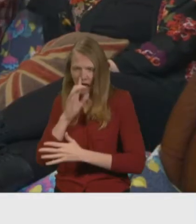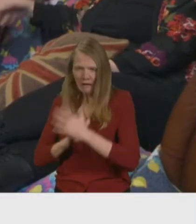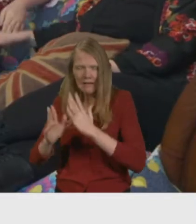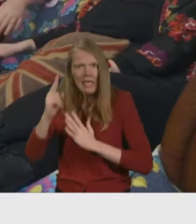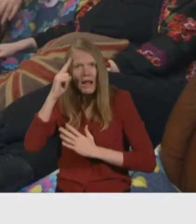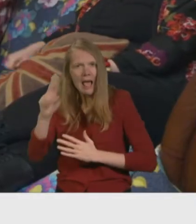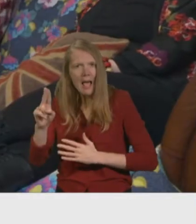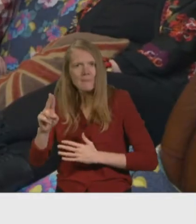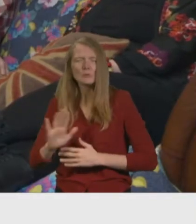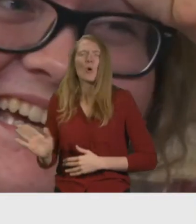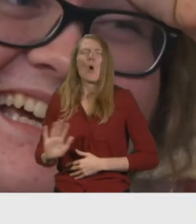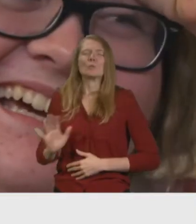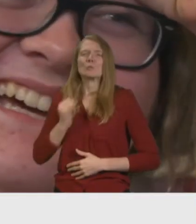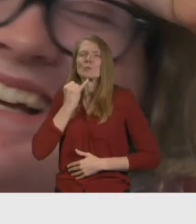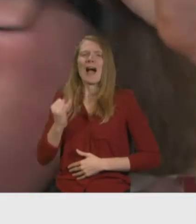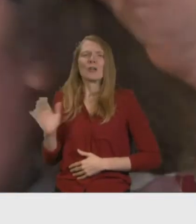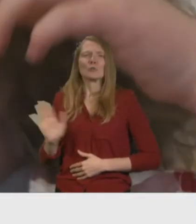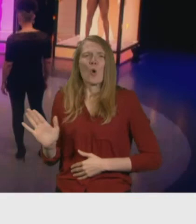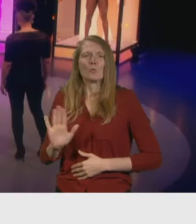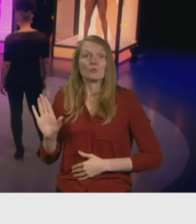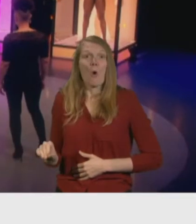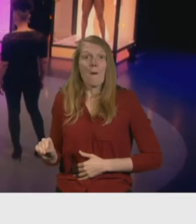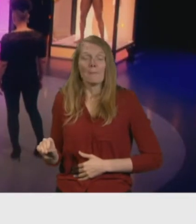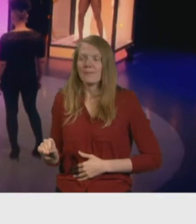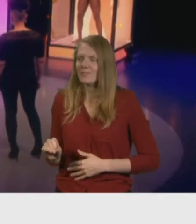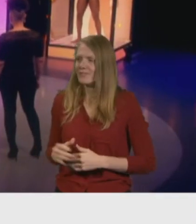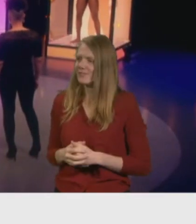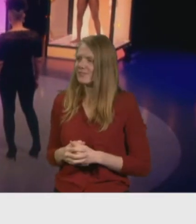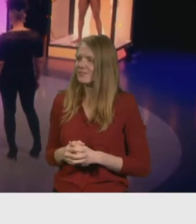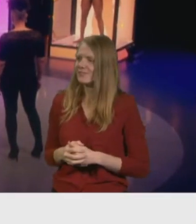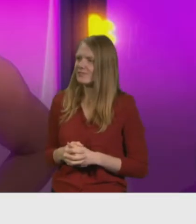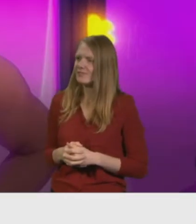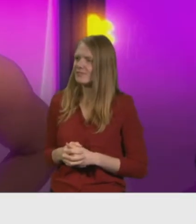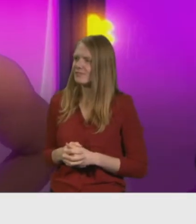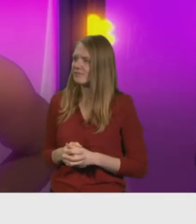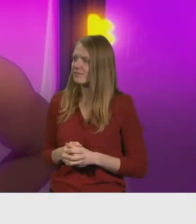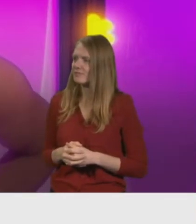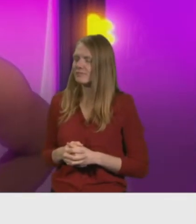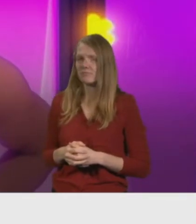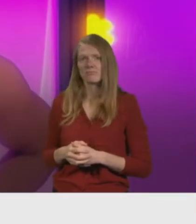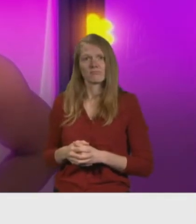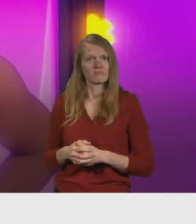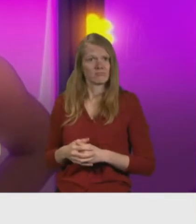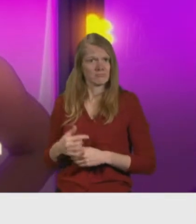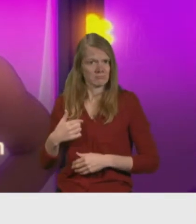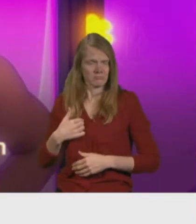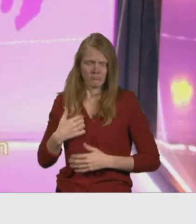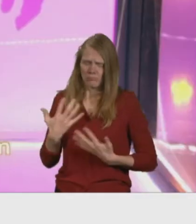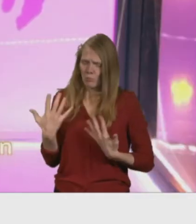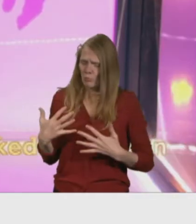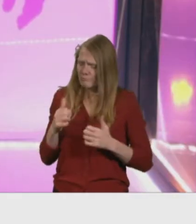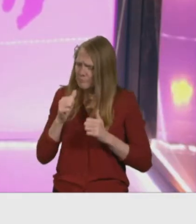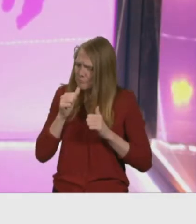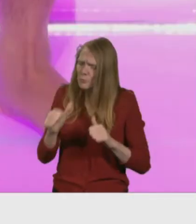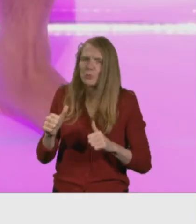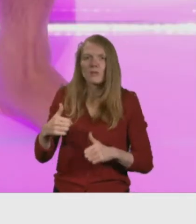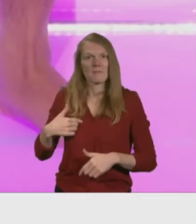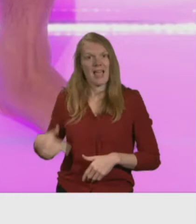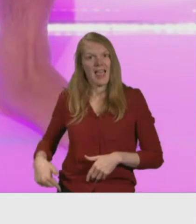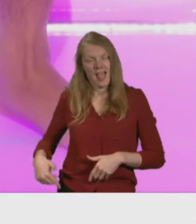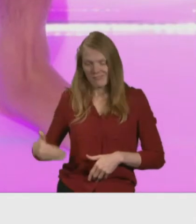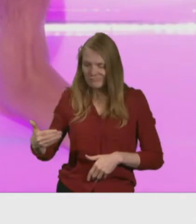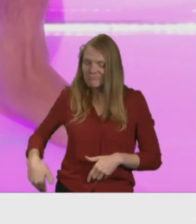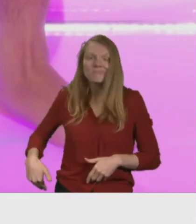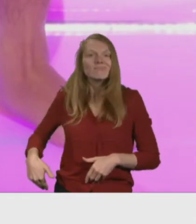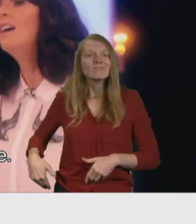No, don't swear. Stop. The part of my body I like most is actually my amputated leg, because every day it reminds